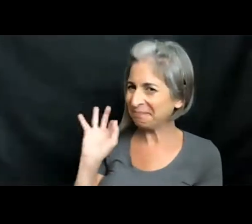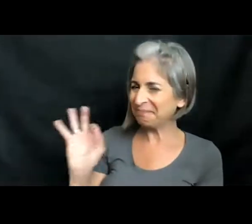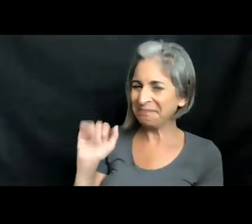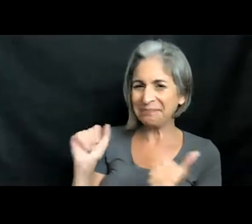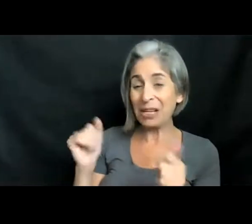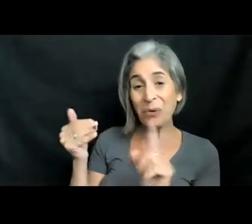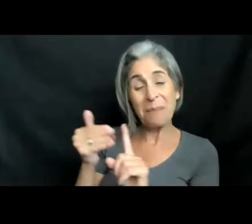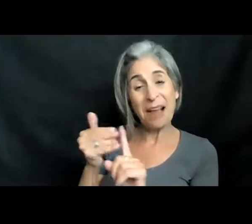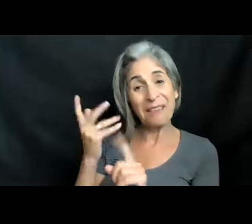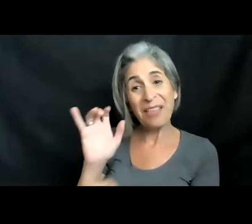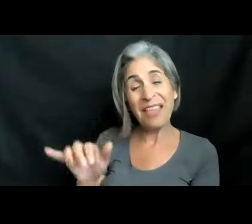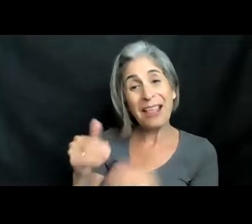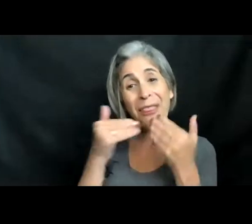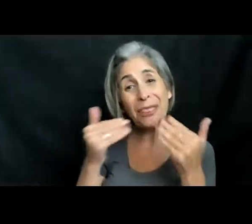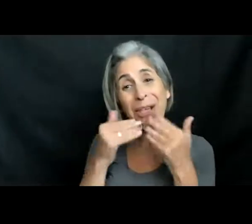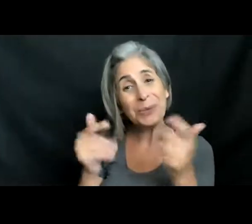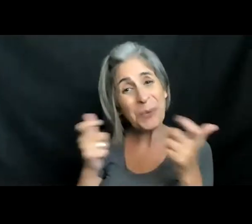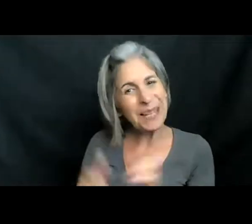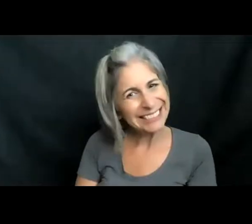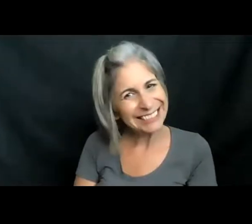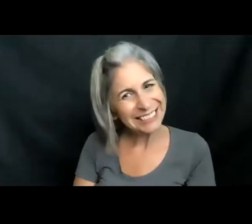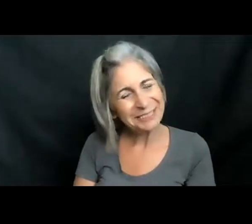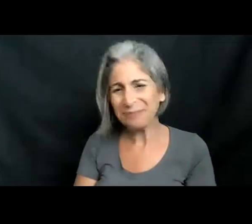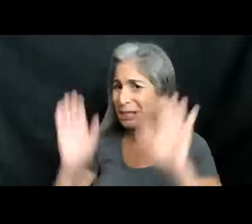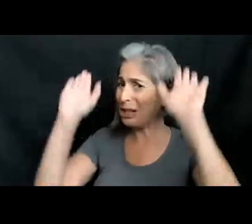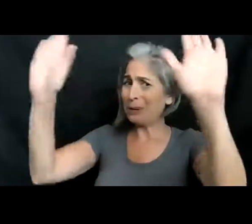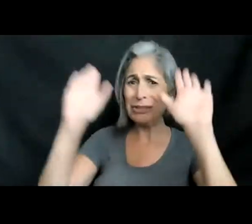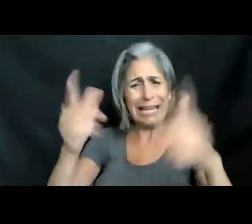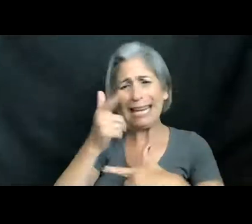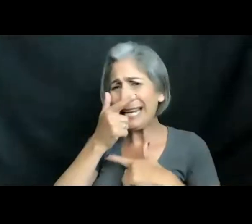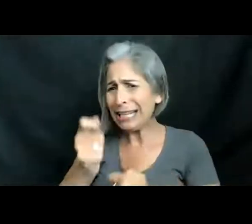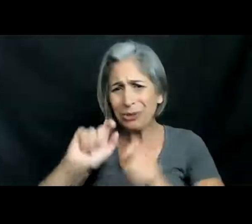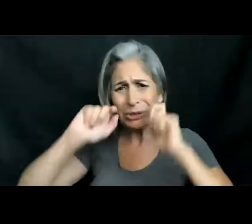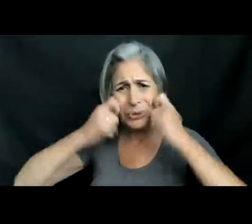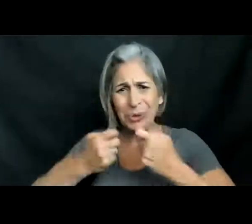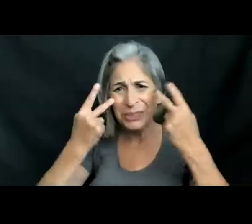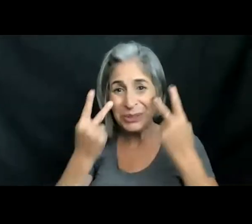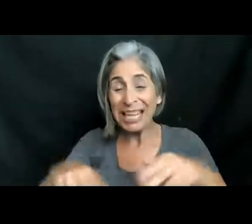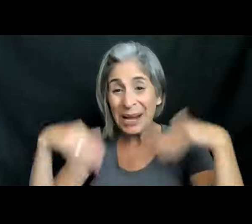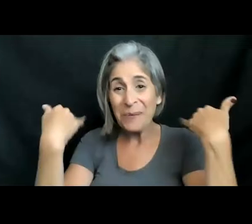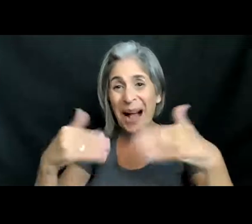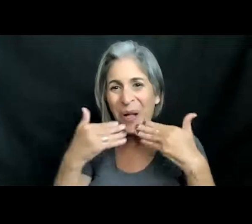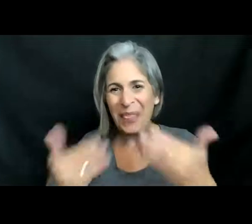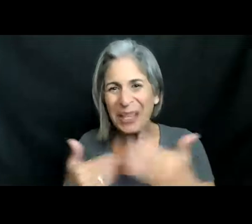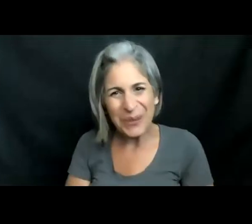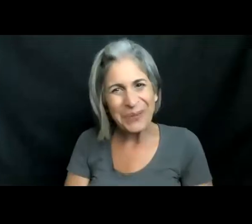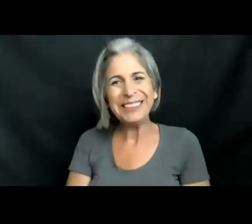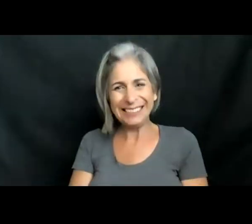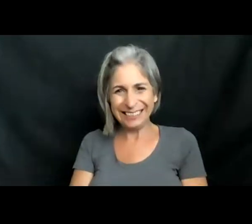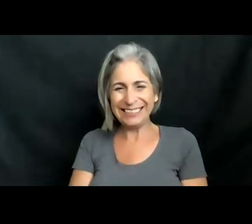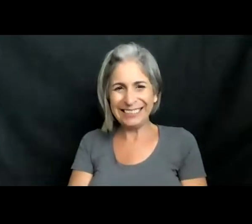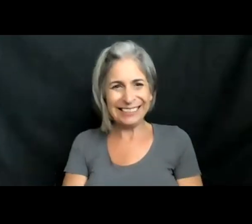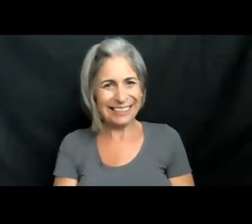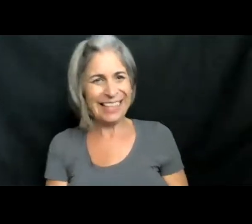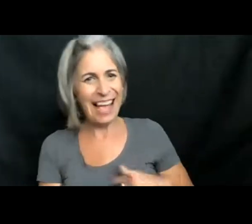reminder for that. And thank you. Taylor, that was really interesting and cool to see. Thank you so much. Thank you. I really